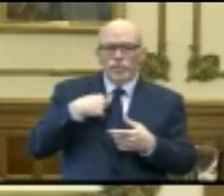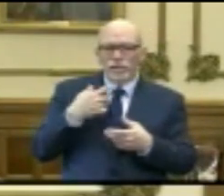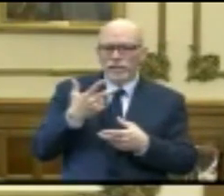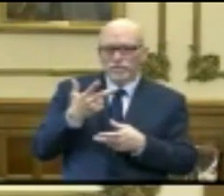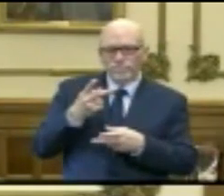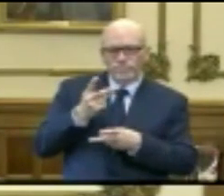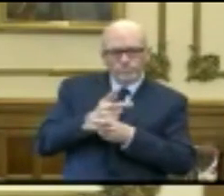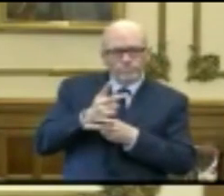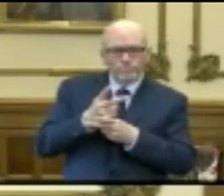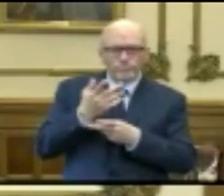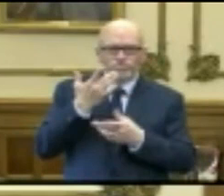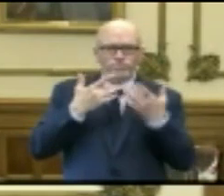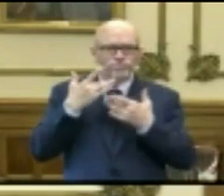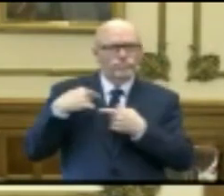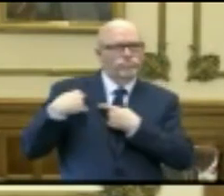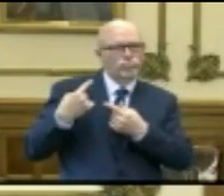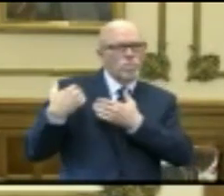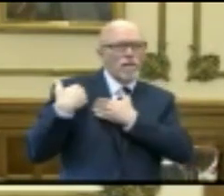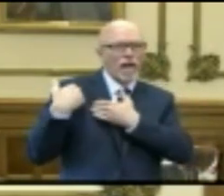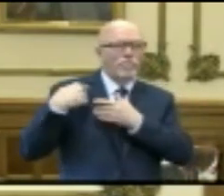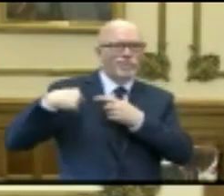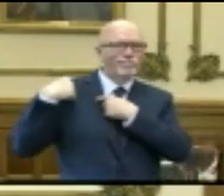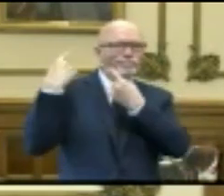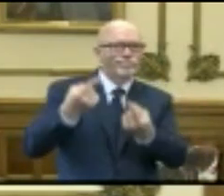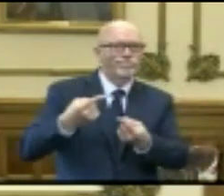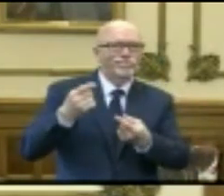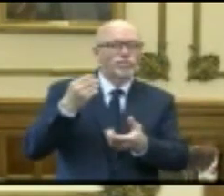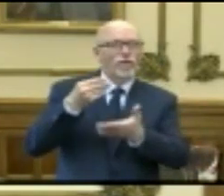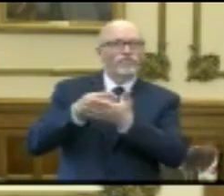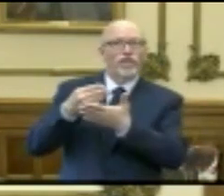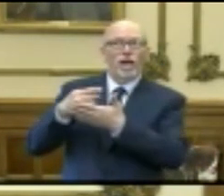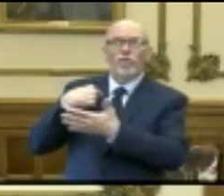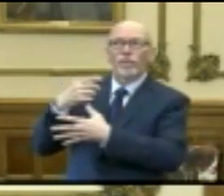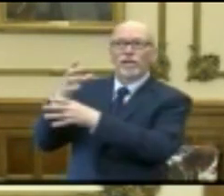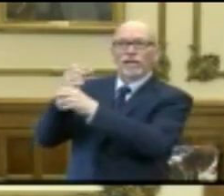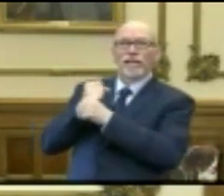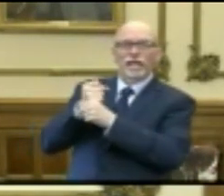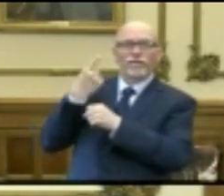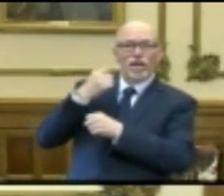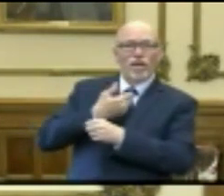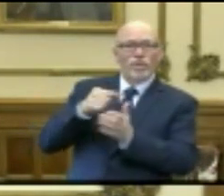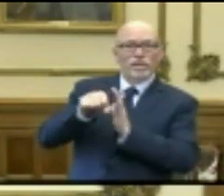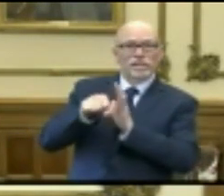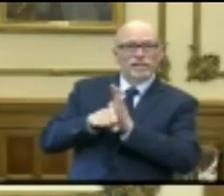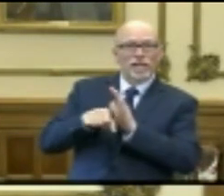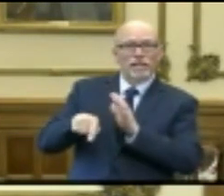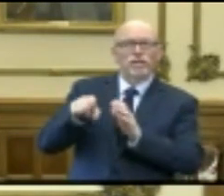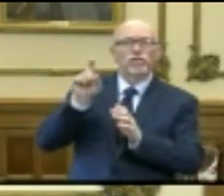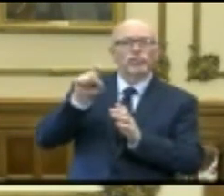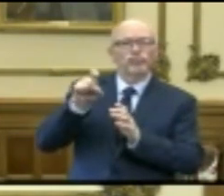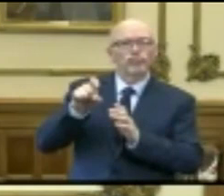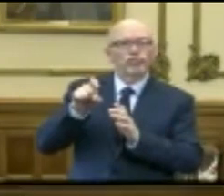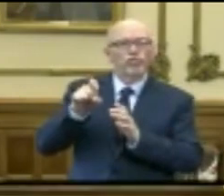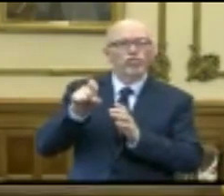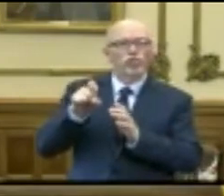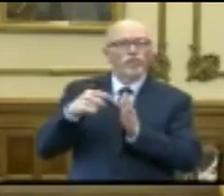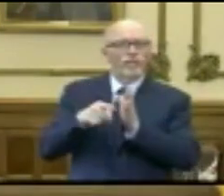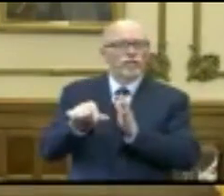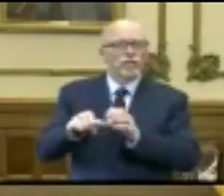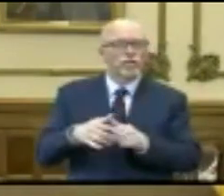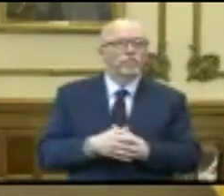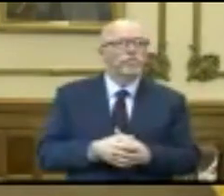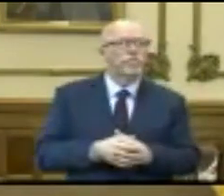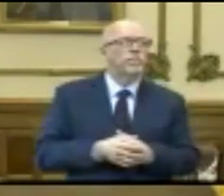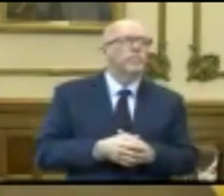in a responsible way and that funding that comes to our states should also contemplate that. You know,